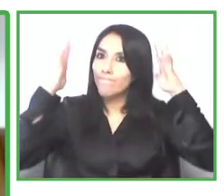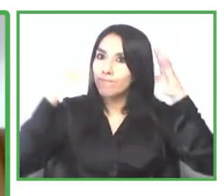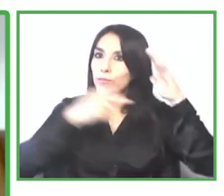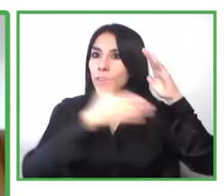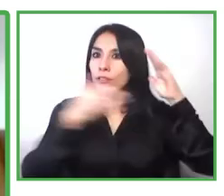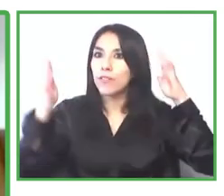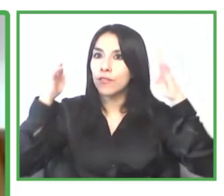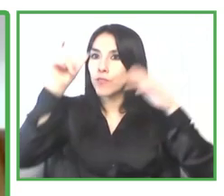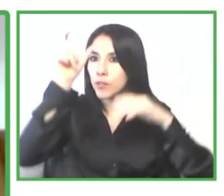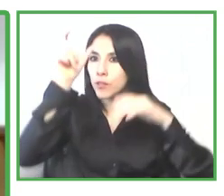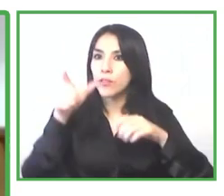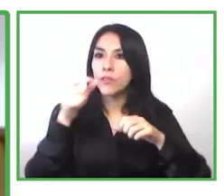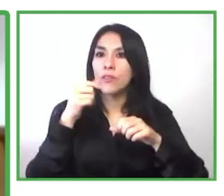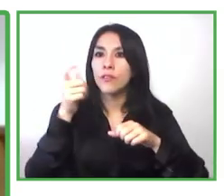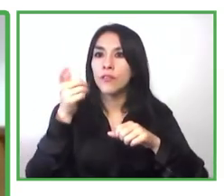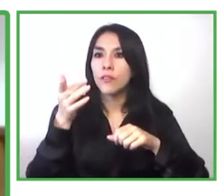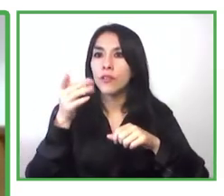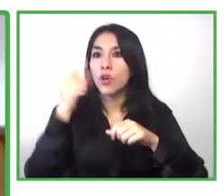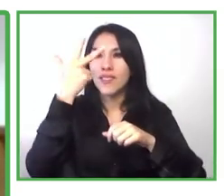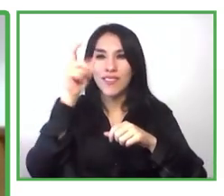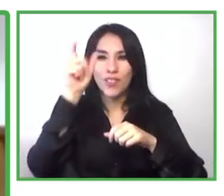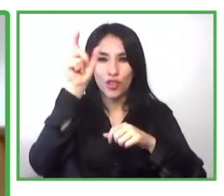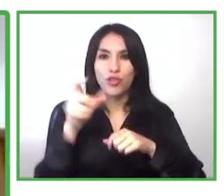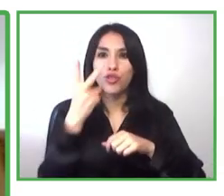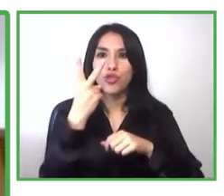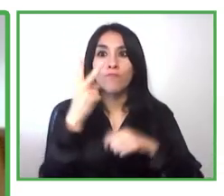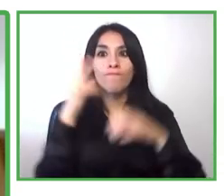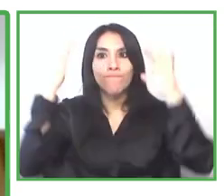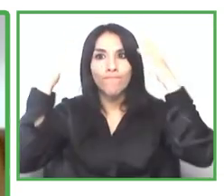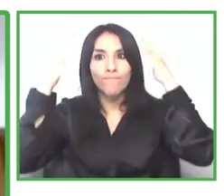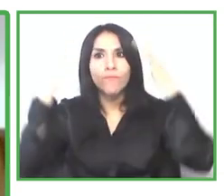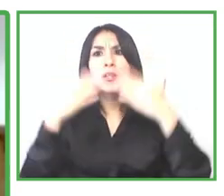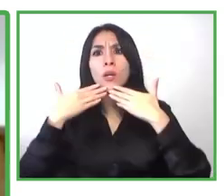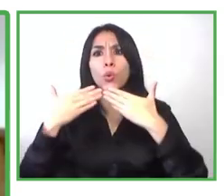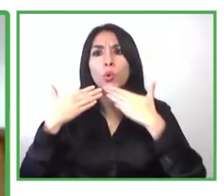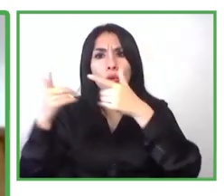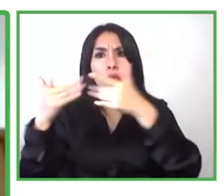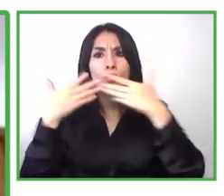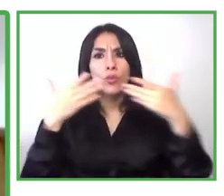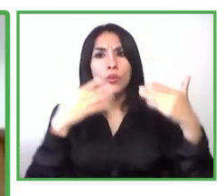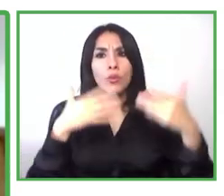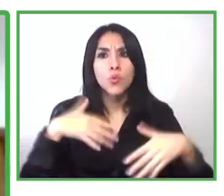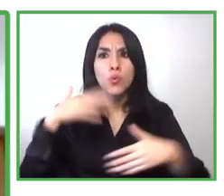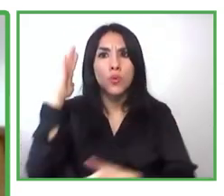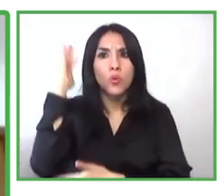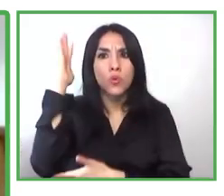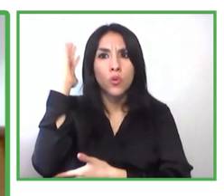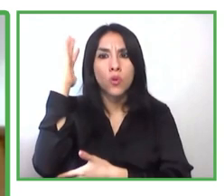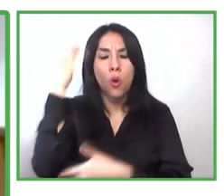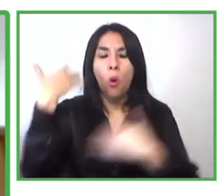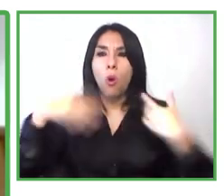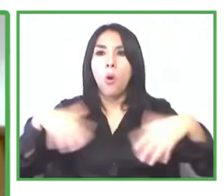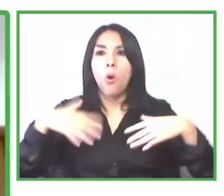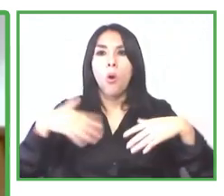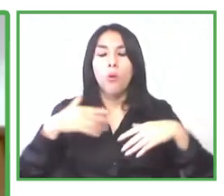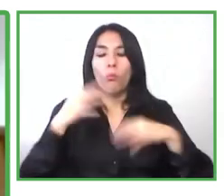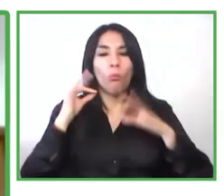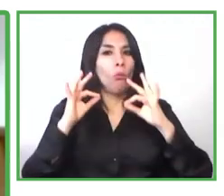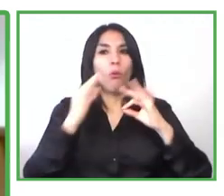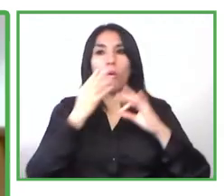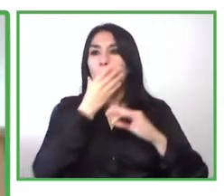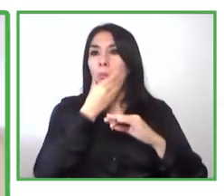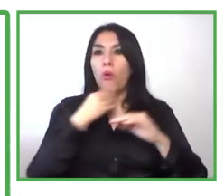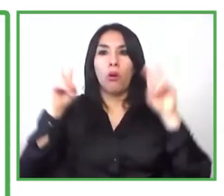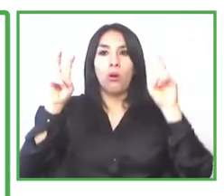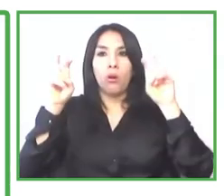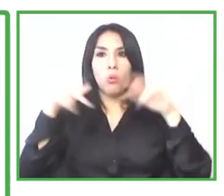to their project it is wonderful i think that these projects have great impact to have the inclusion for people with